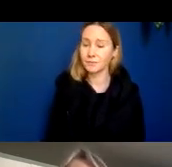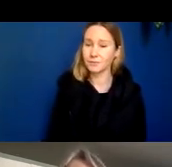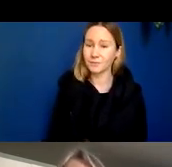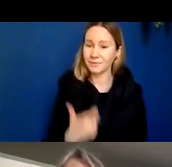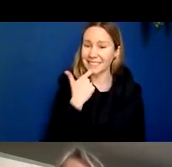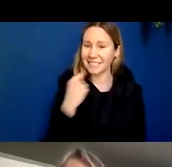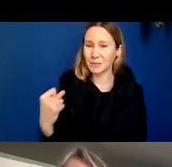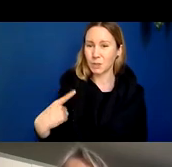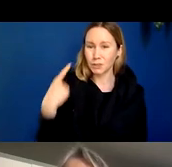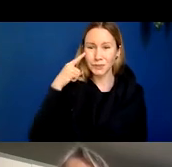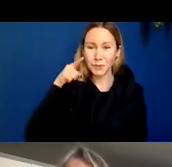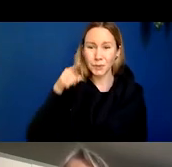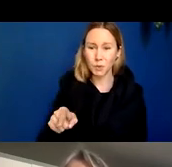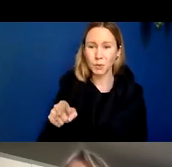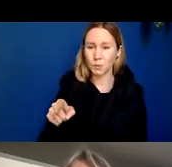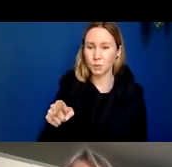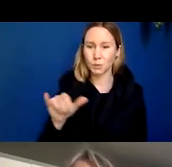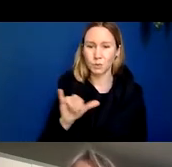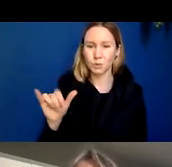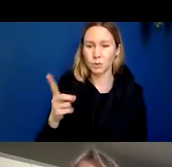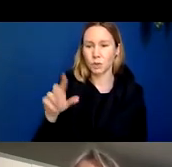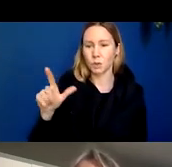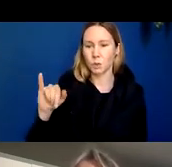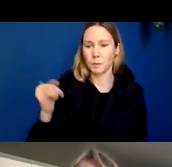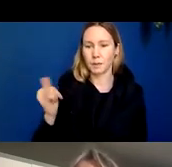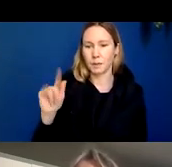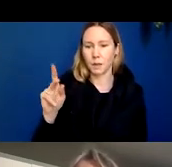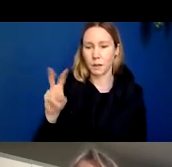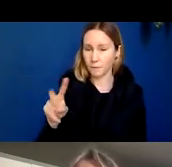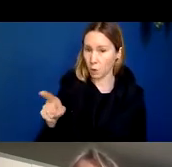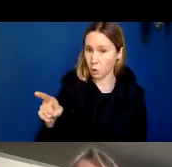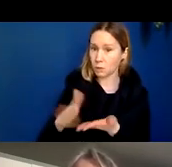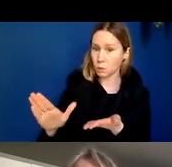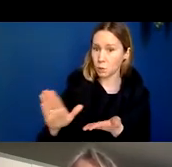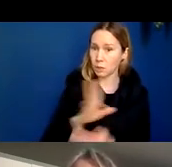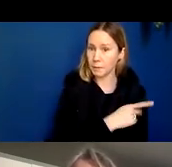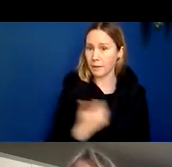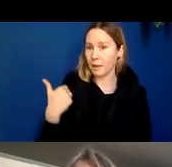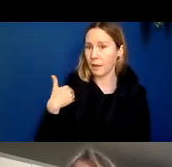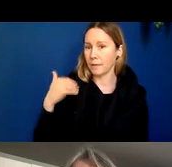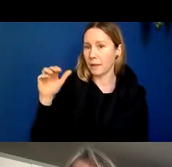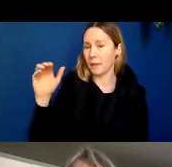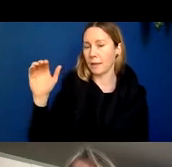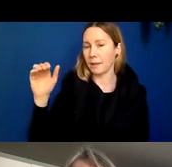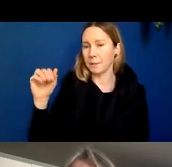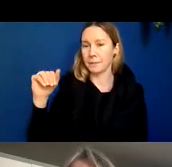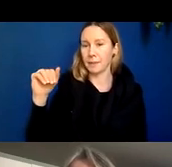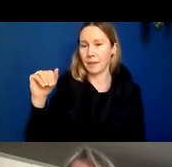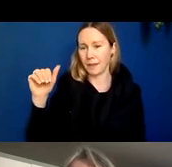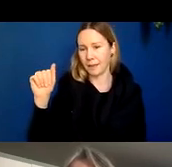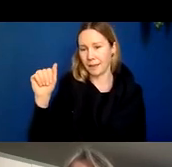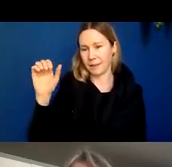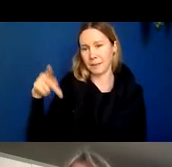also for you Dr. Lubinkoff are you excluding patients who have the APOE4 gene from the trials for